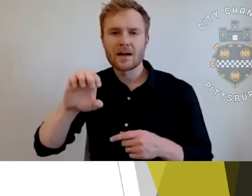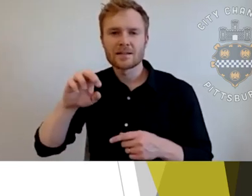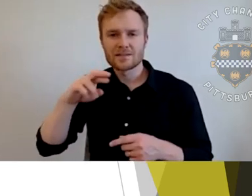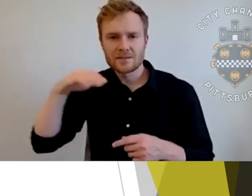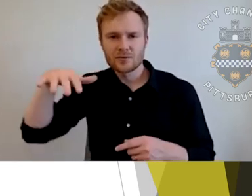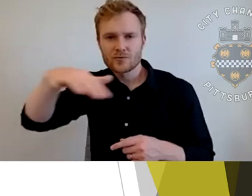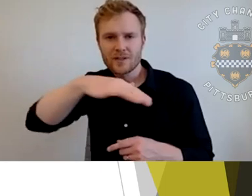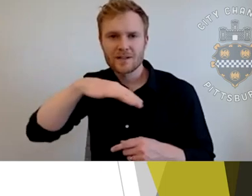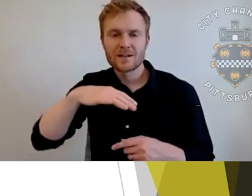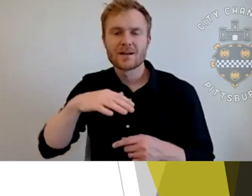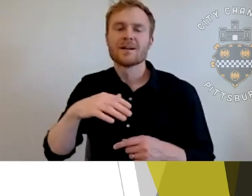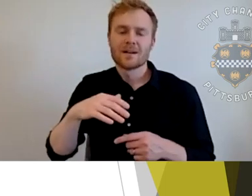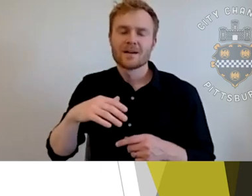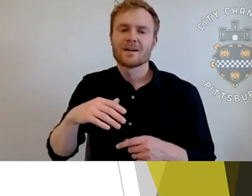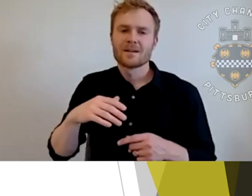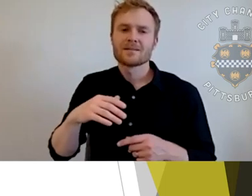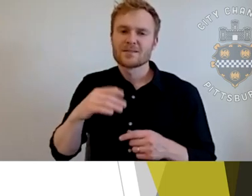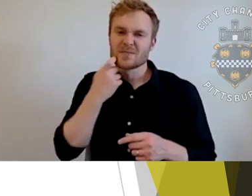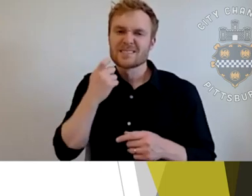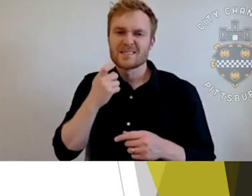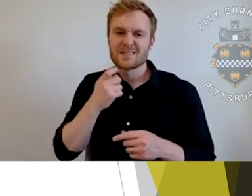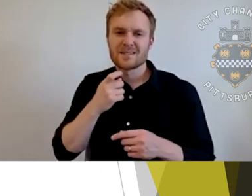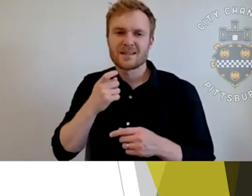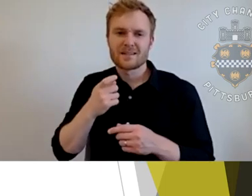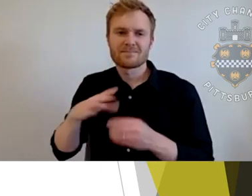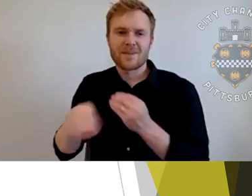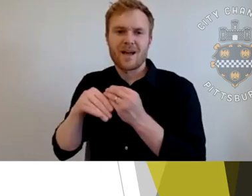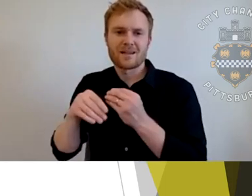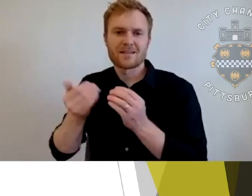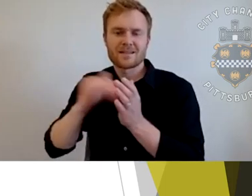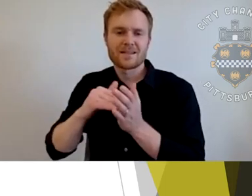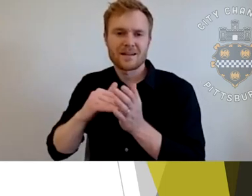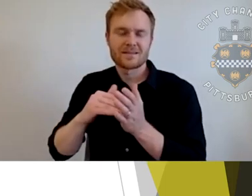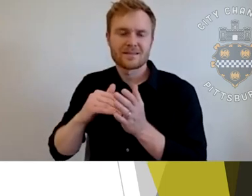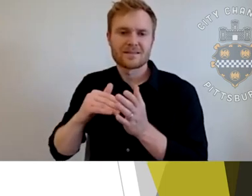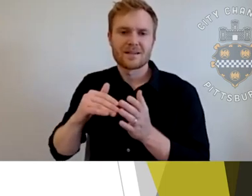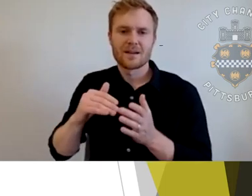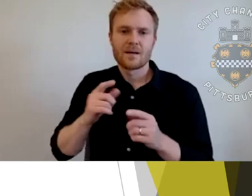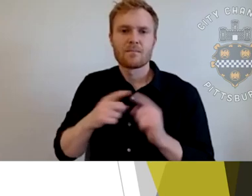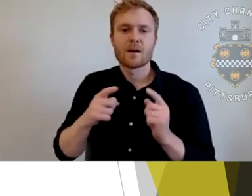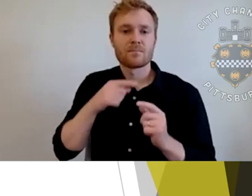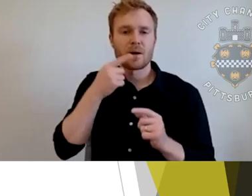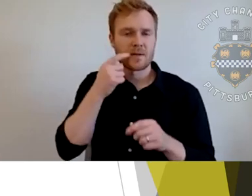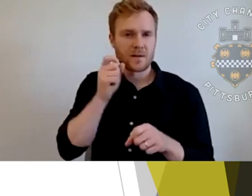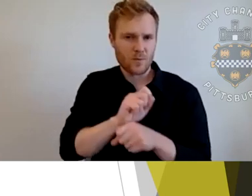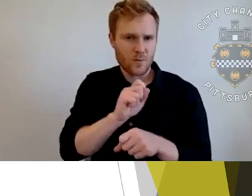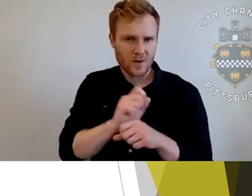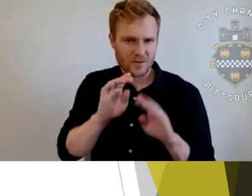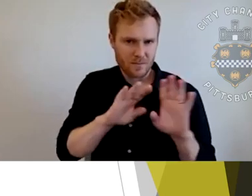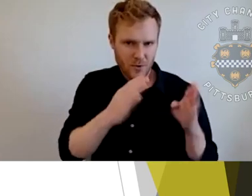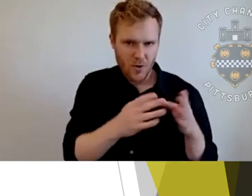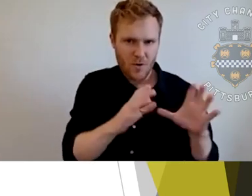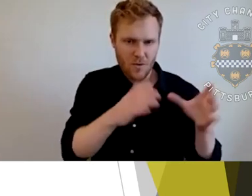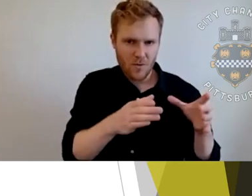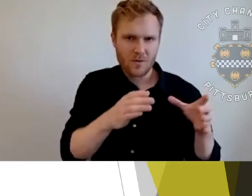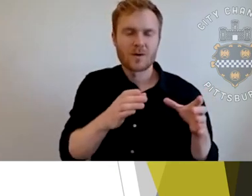programmatic oversight of the Schenley ice rink and its functions. Of course, the public works bureau facility bureau still maintains